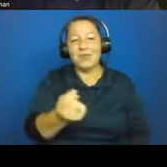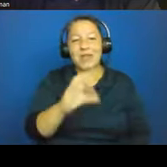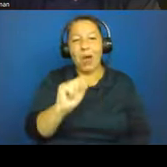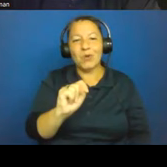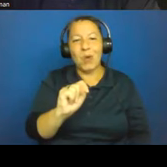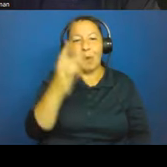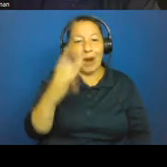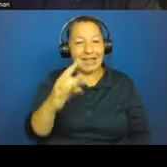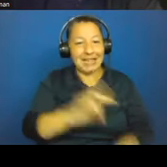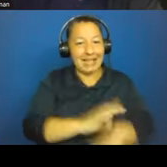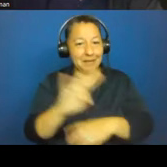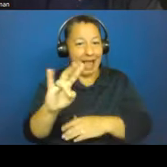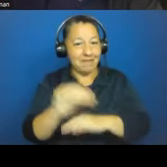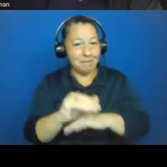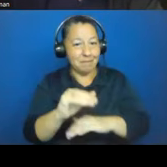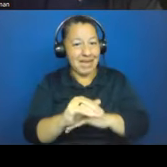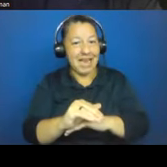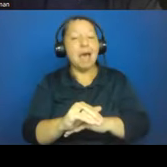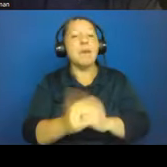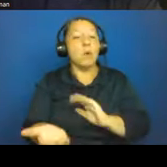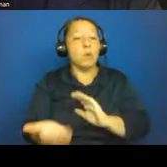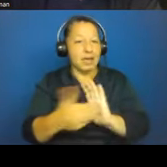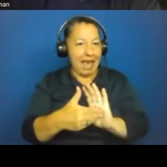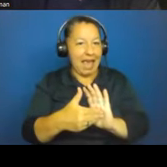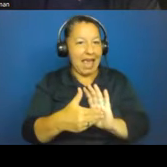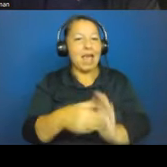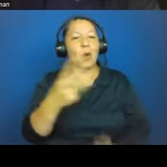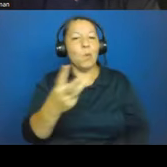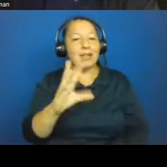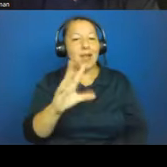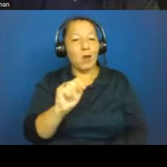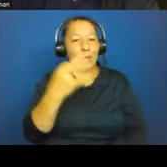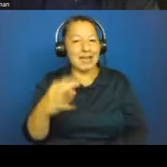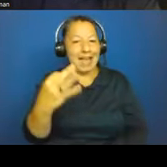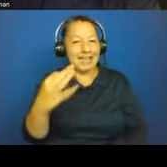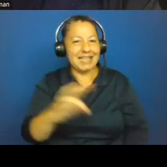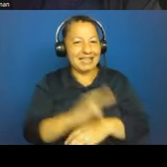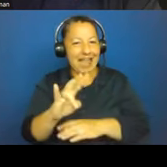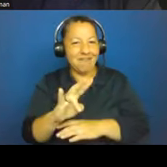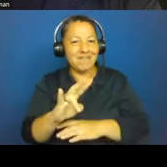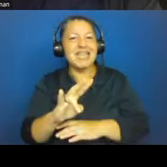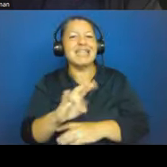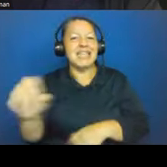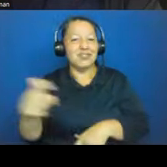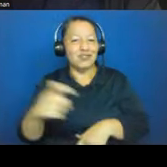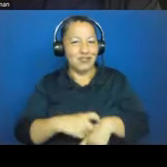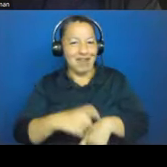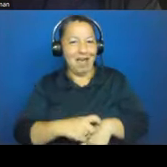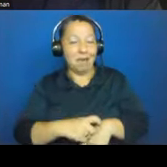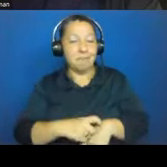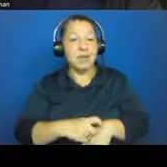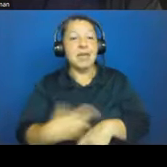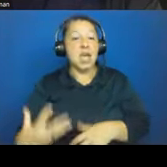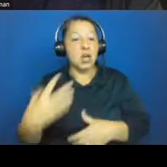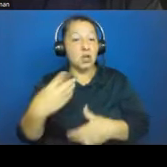Pacific time, a repeat the following night at 7 p.m. October 19th, Inclusive Museum Narratives,